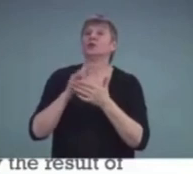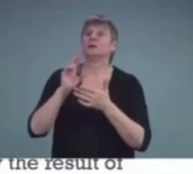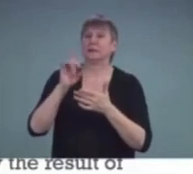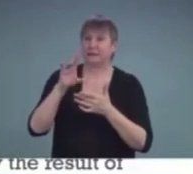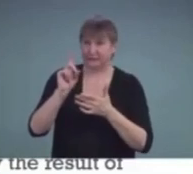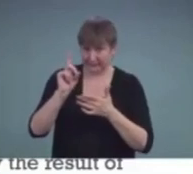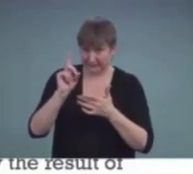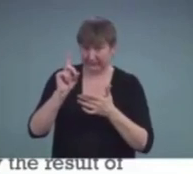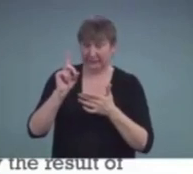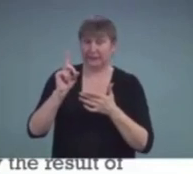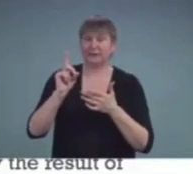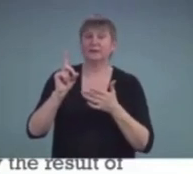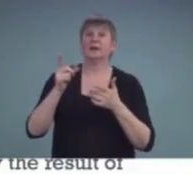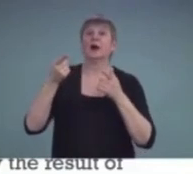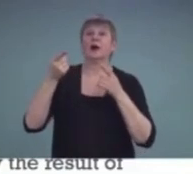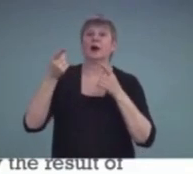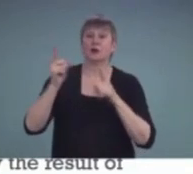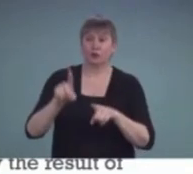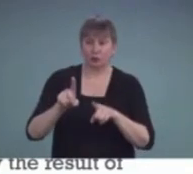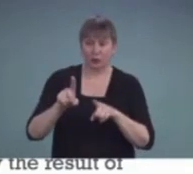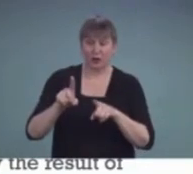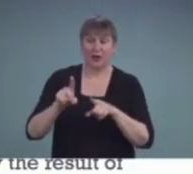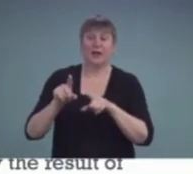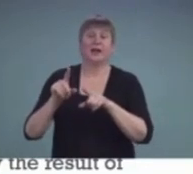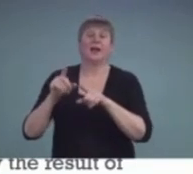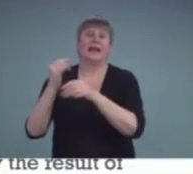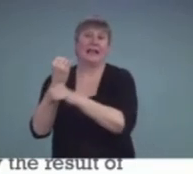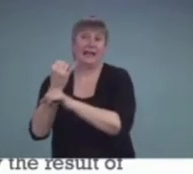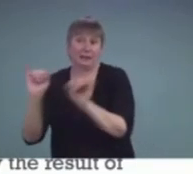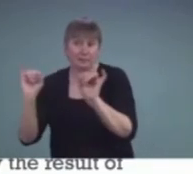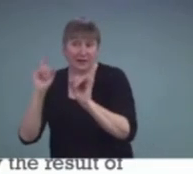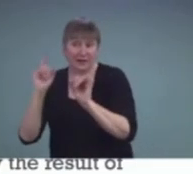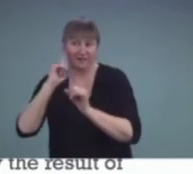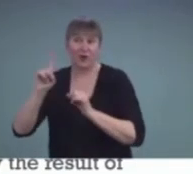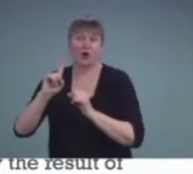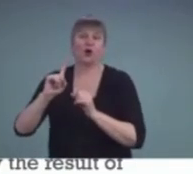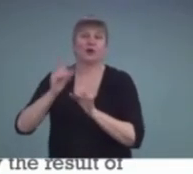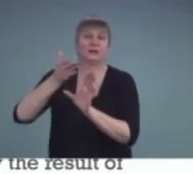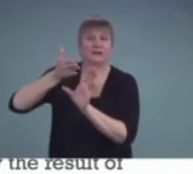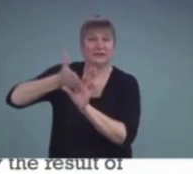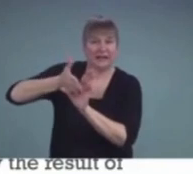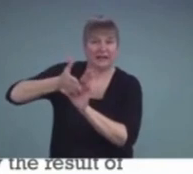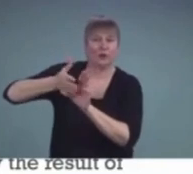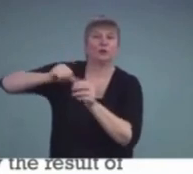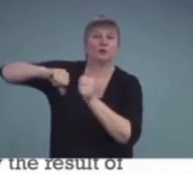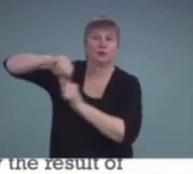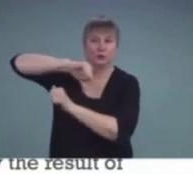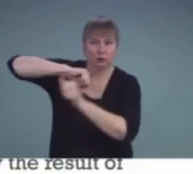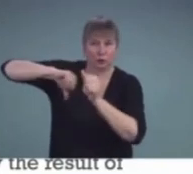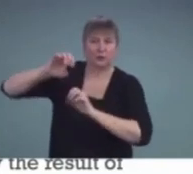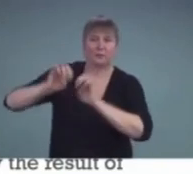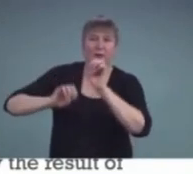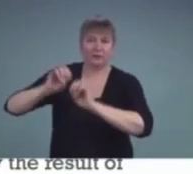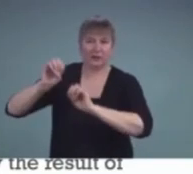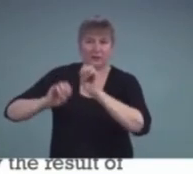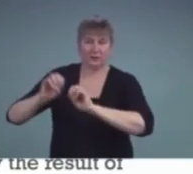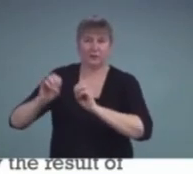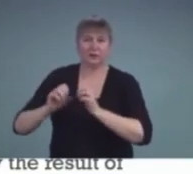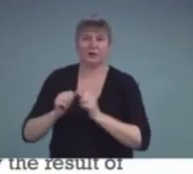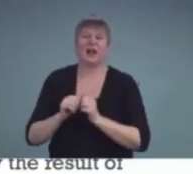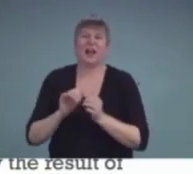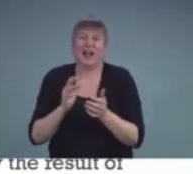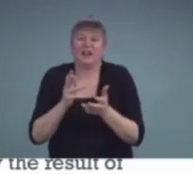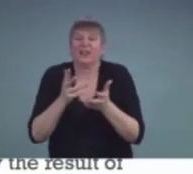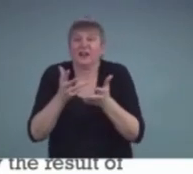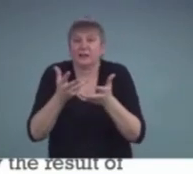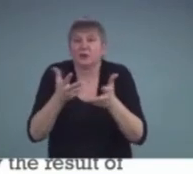psychoeducational assessment, which they had done, and the OT occupational therapy evaluation, which they